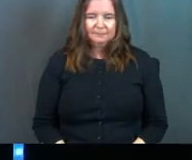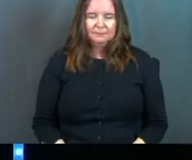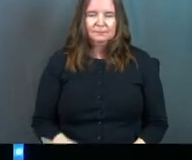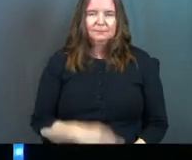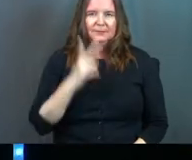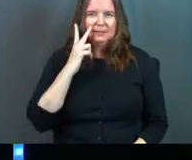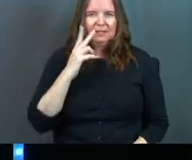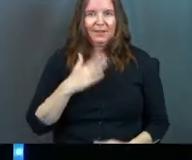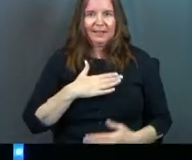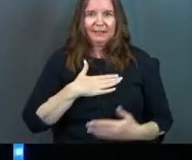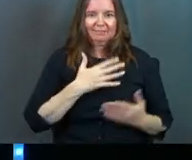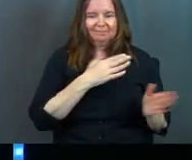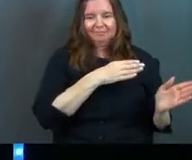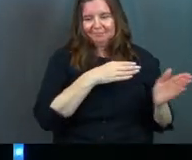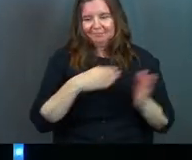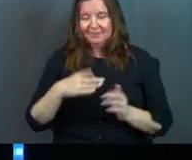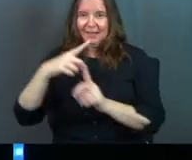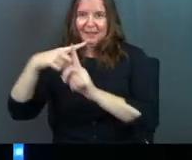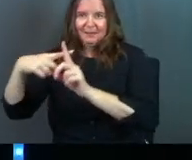See if I can cheer you up a little bit.